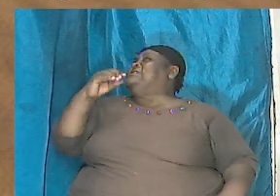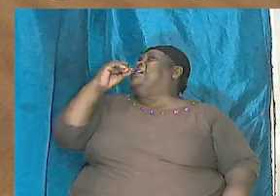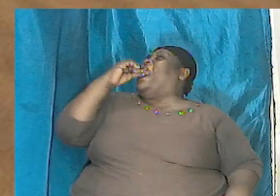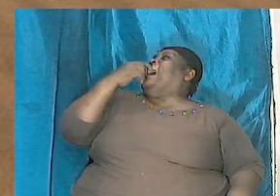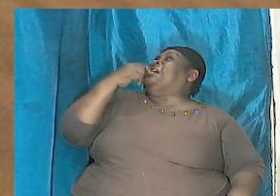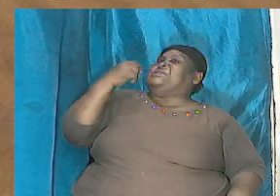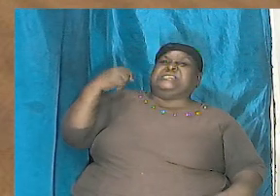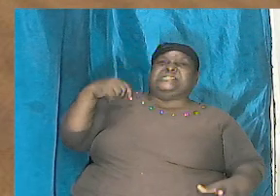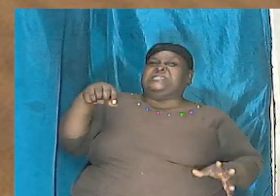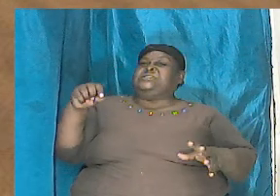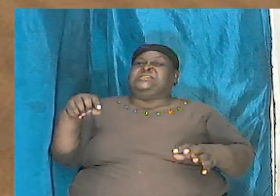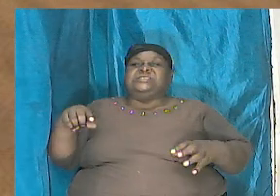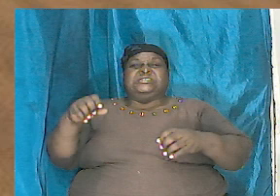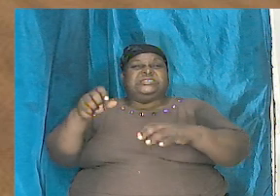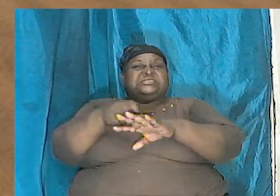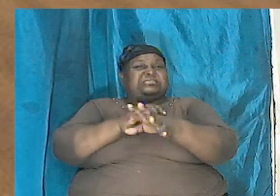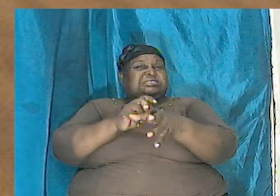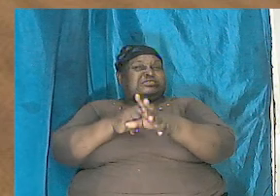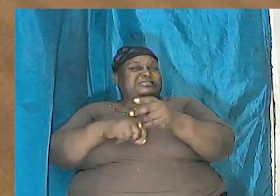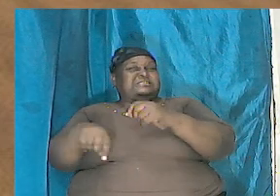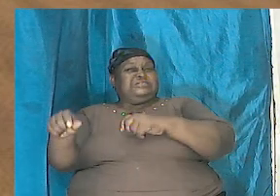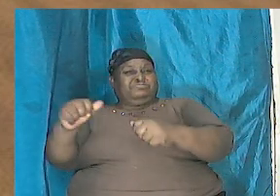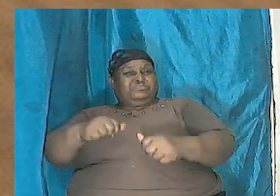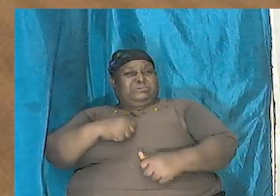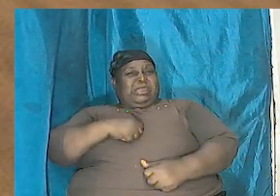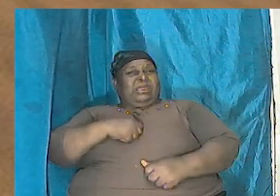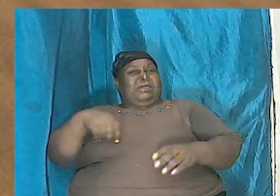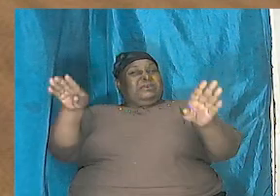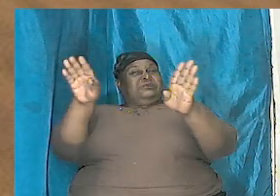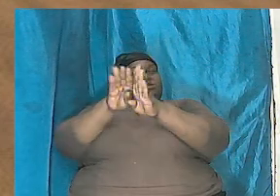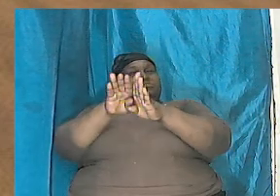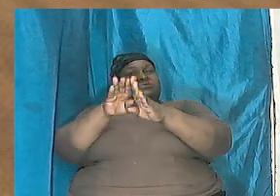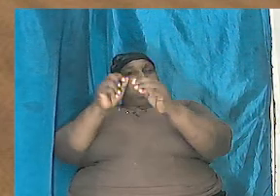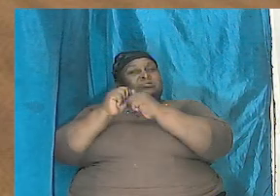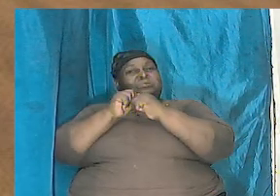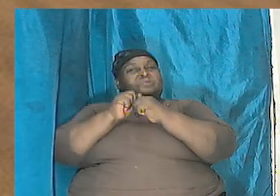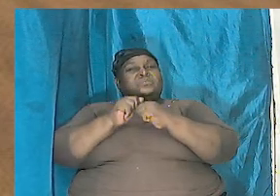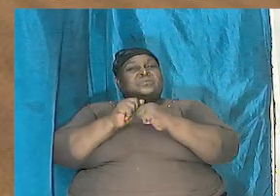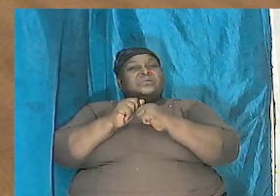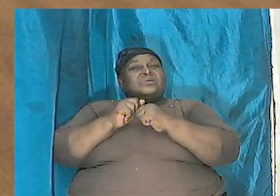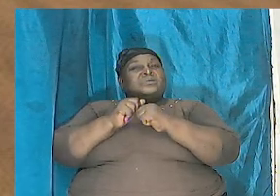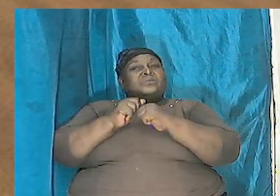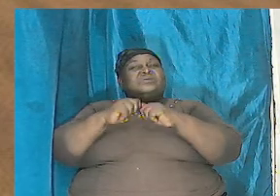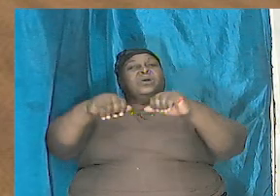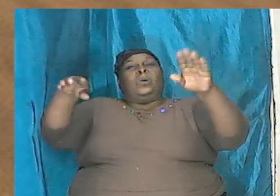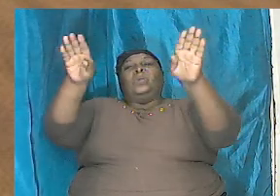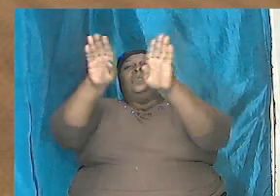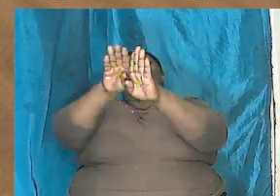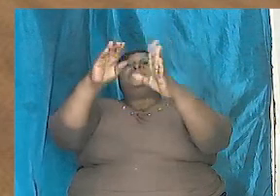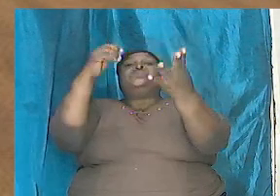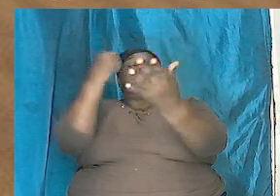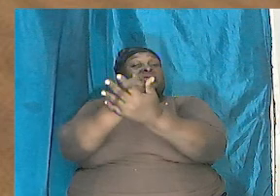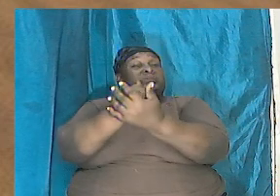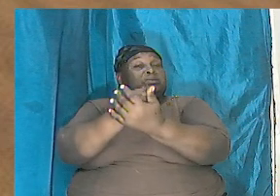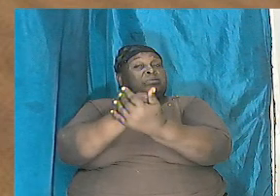skills are his pride shut up together as with a closed seal